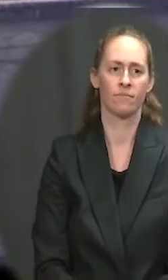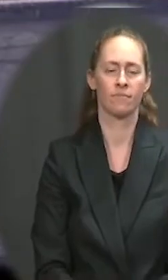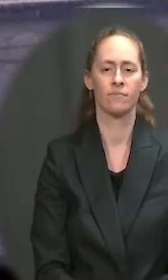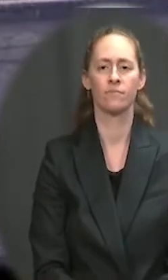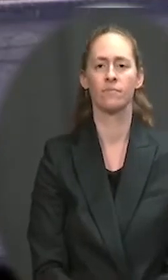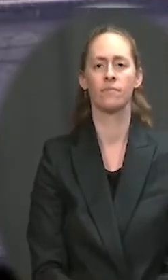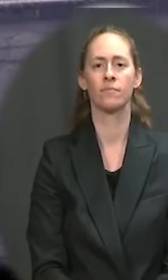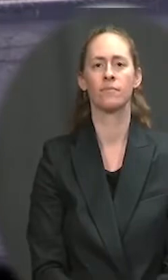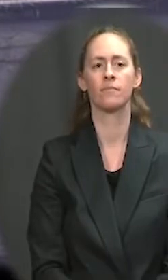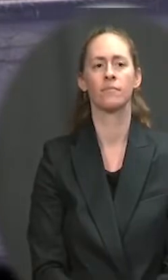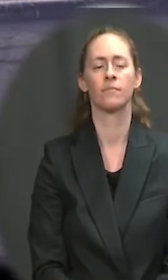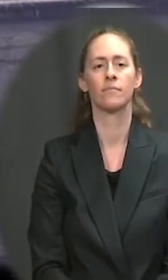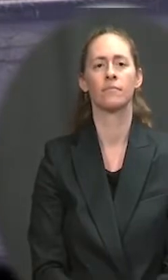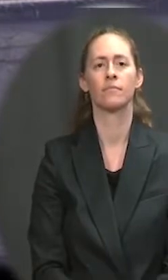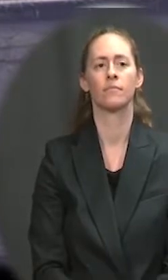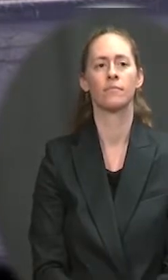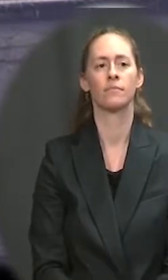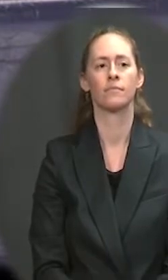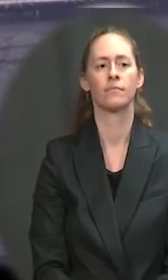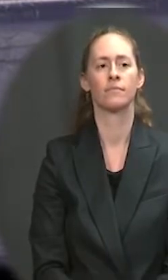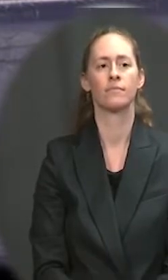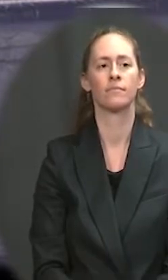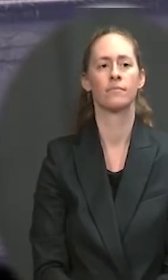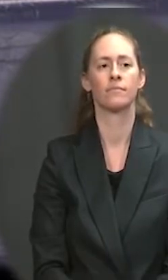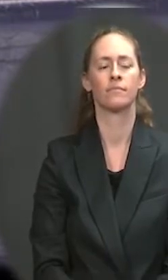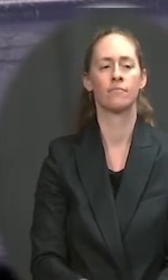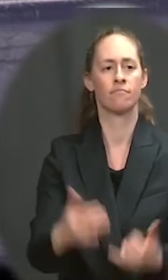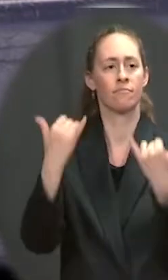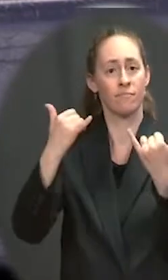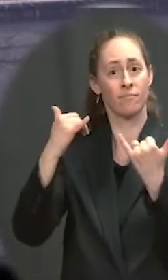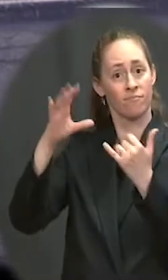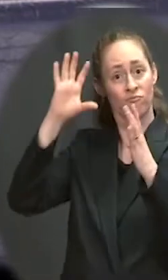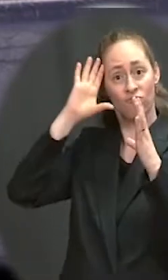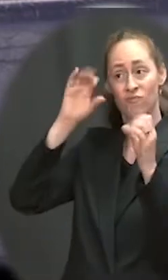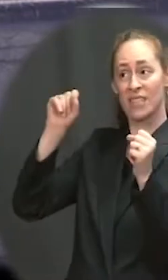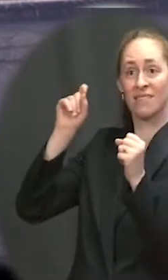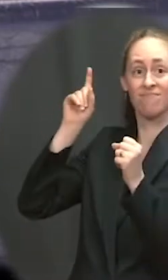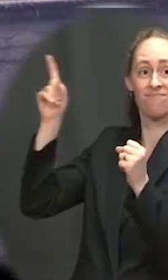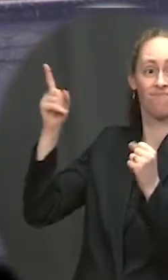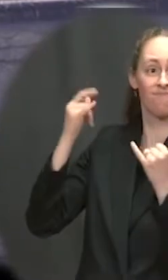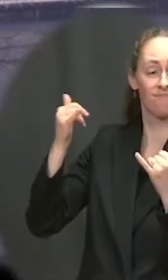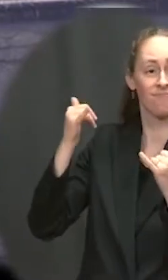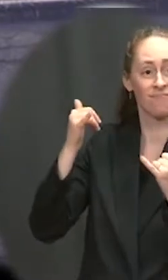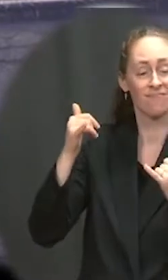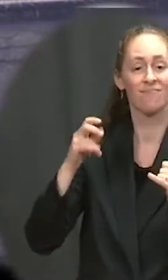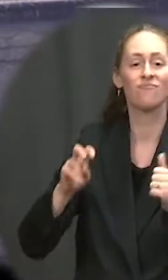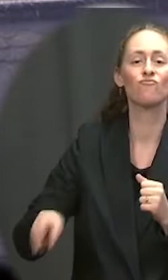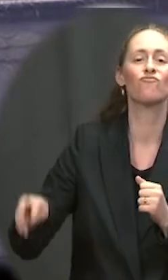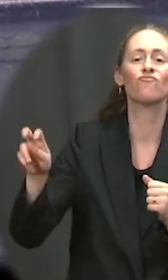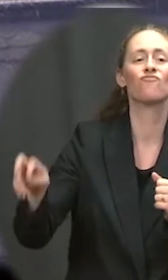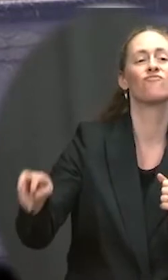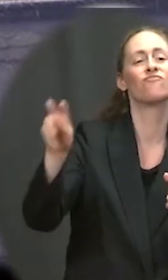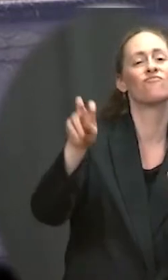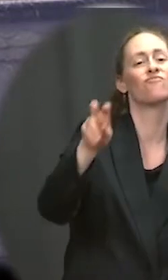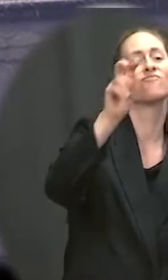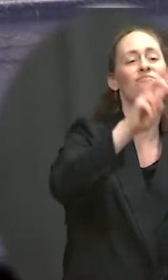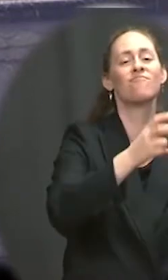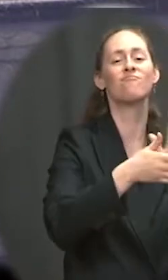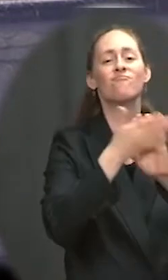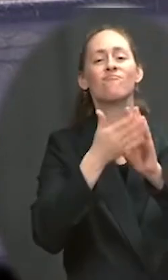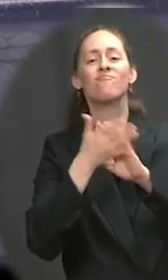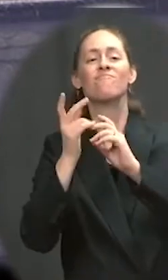Louisiana. So far, the president has mostly traveled to states that are, you competitive swing states. Louisiana is obviously a red state, but has been impacted by